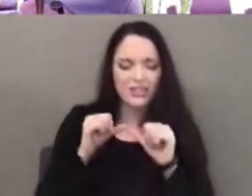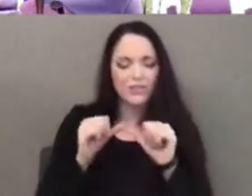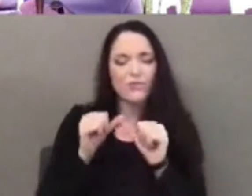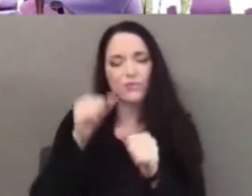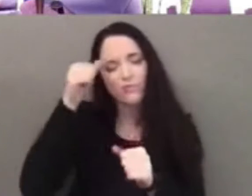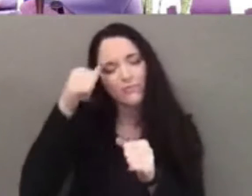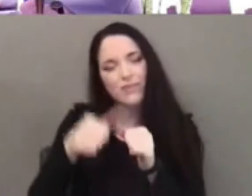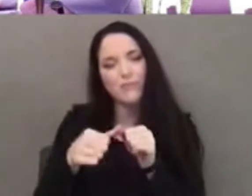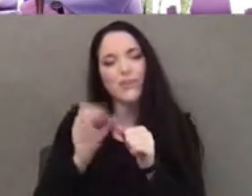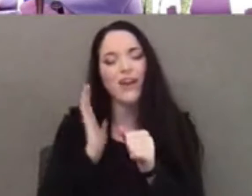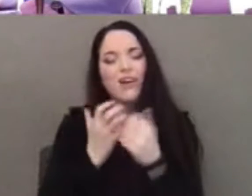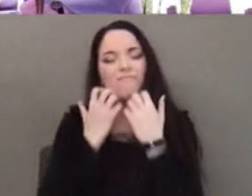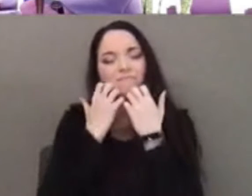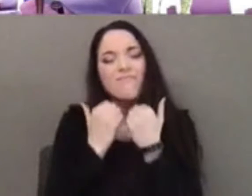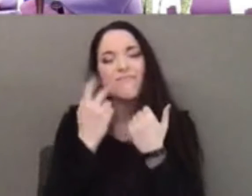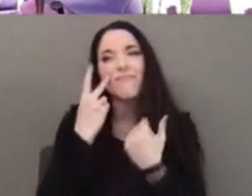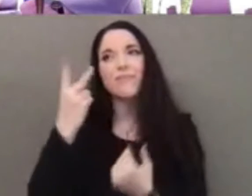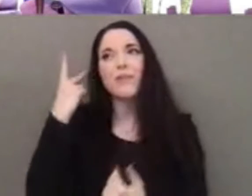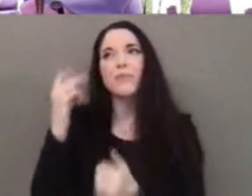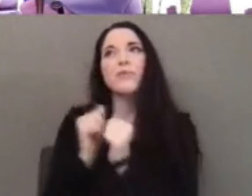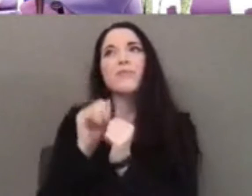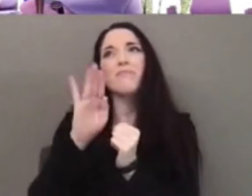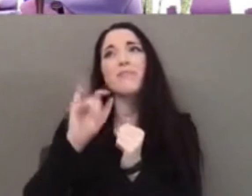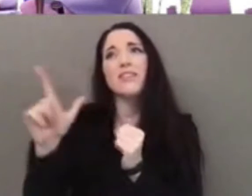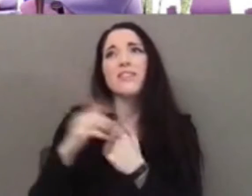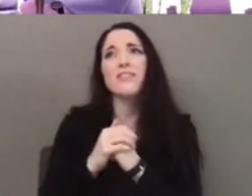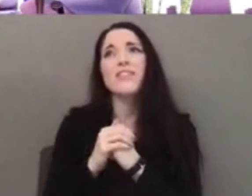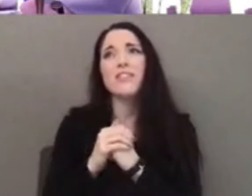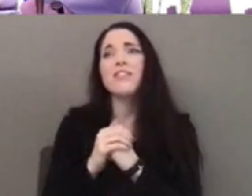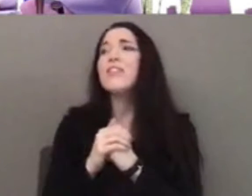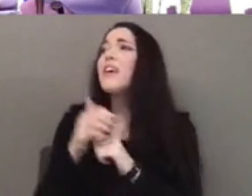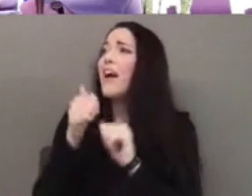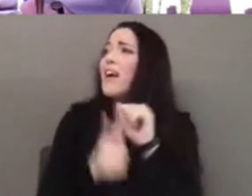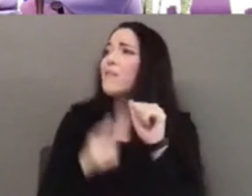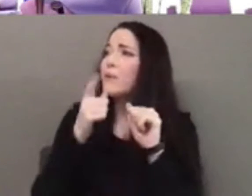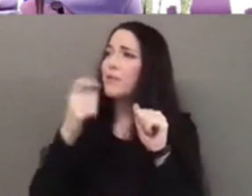Gracious God, be with all of those who are grieving in this time.